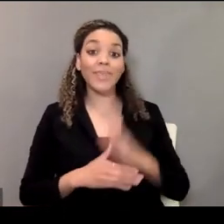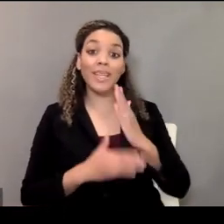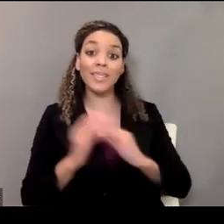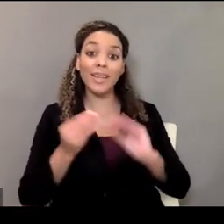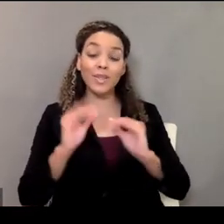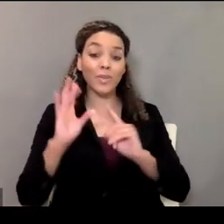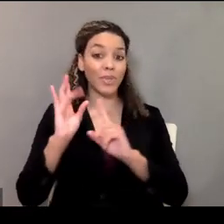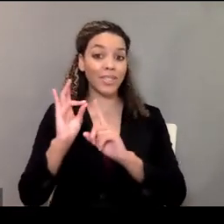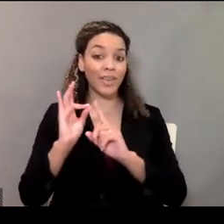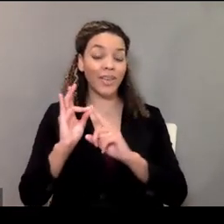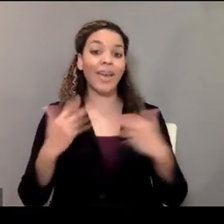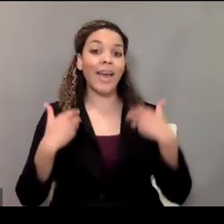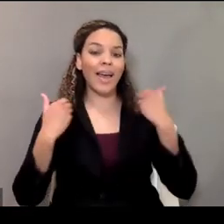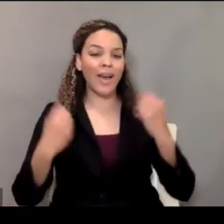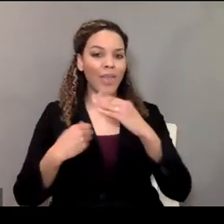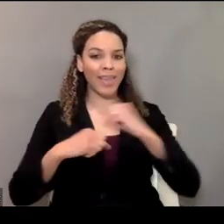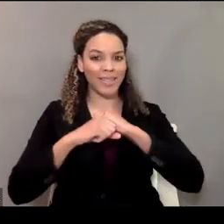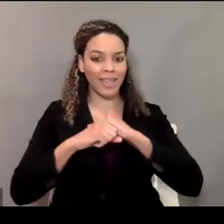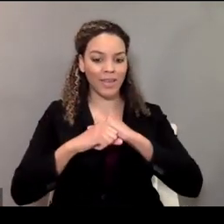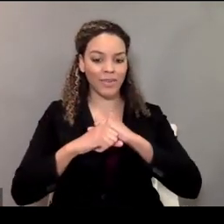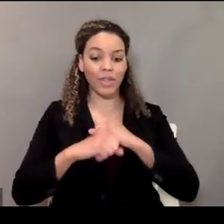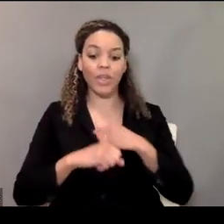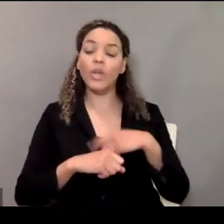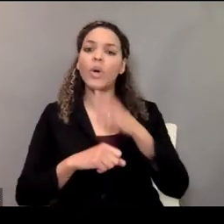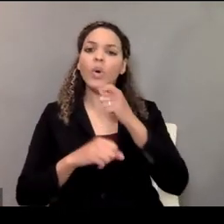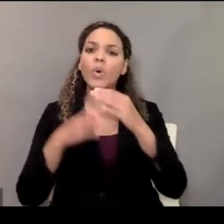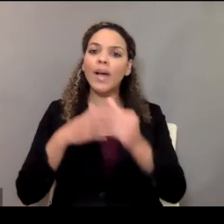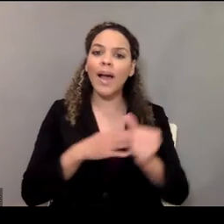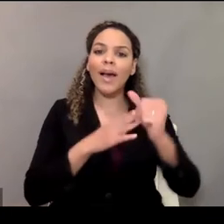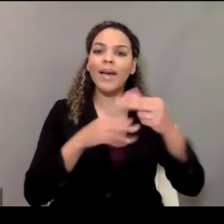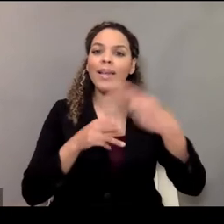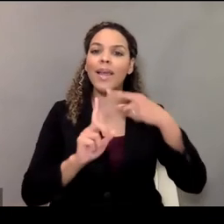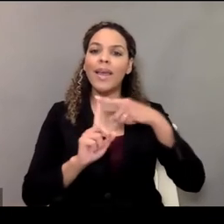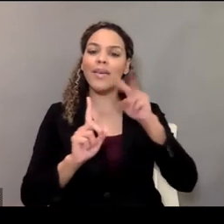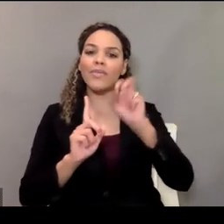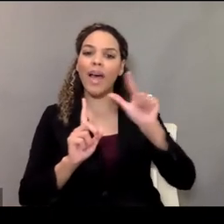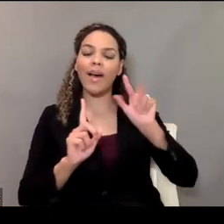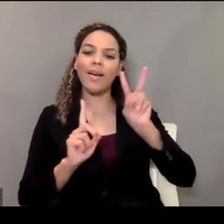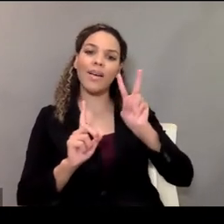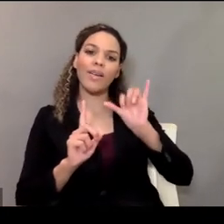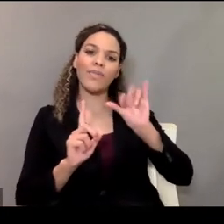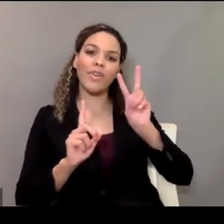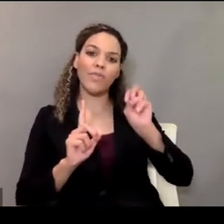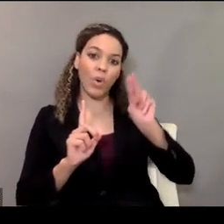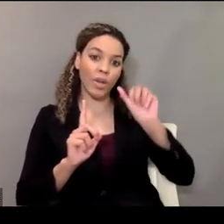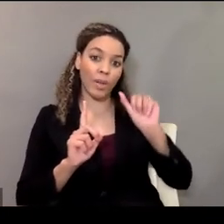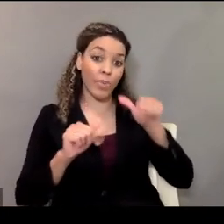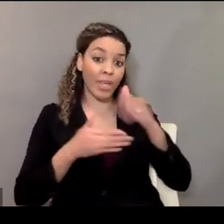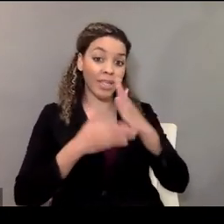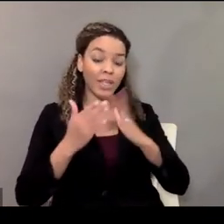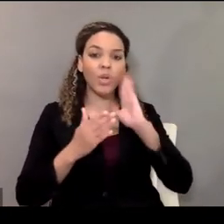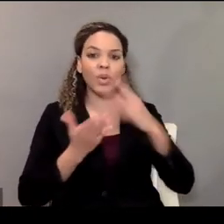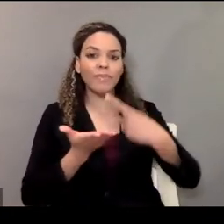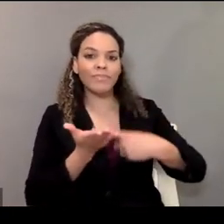Safety. Your guide for this session is Val Vivona. In this session, we will cover